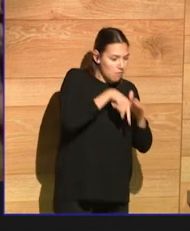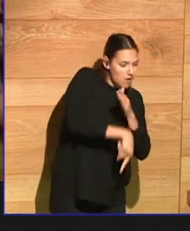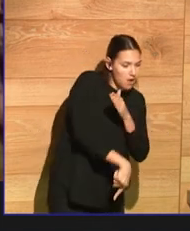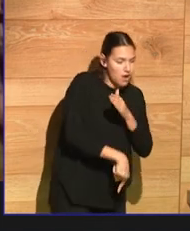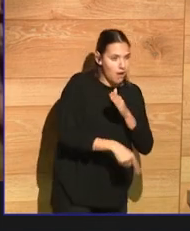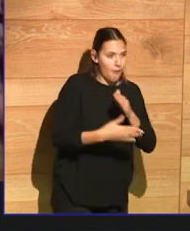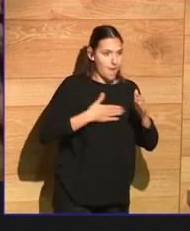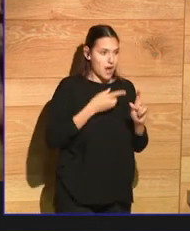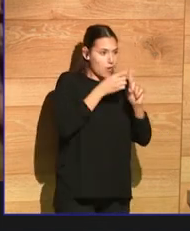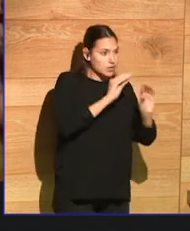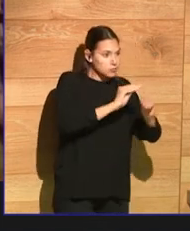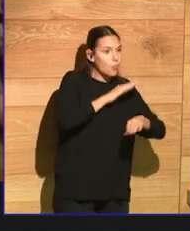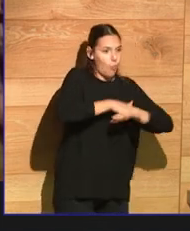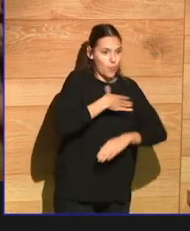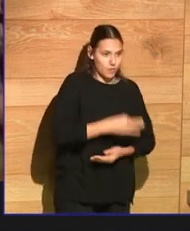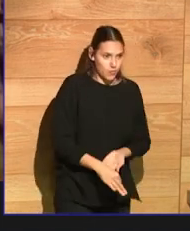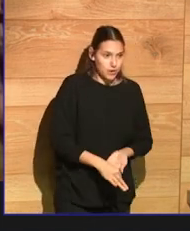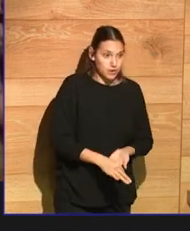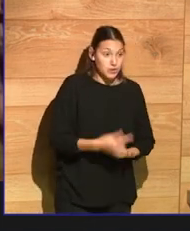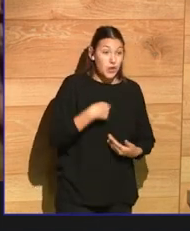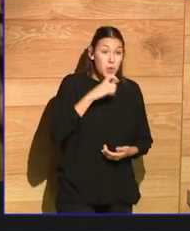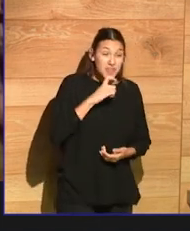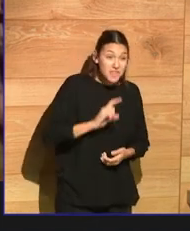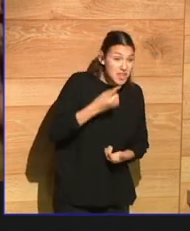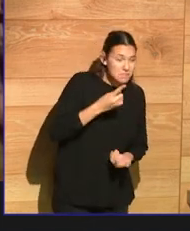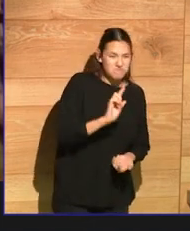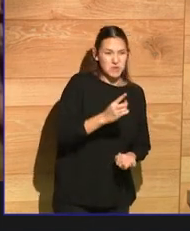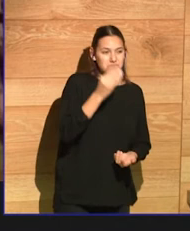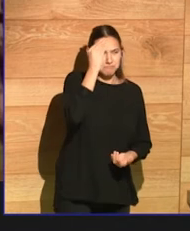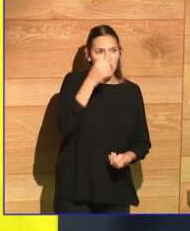might be easier now, because there's just so many more elements in play.